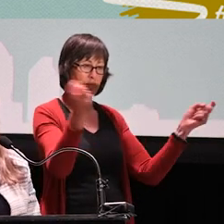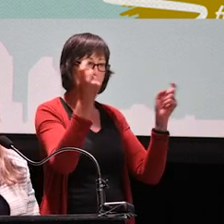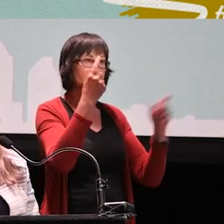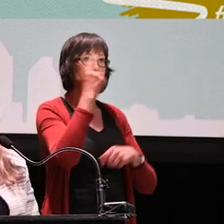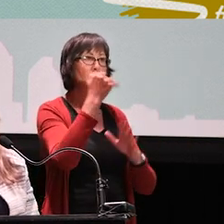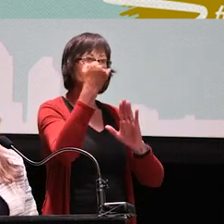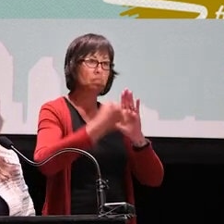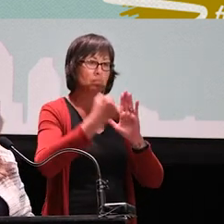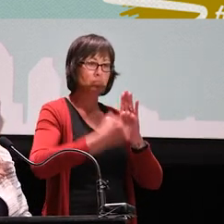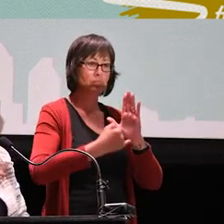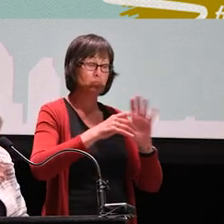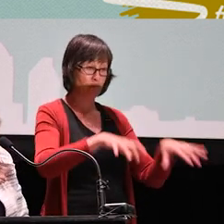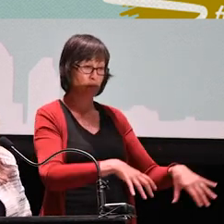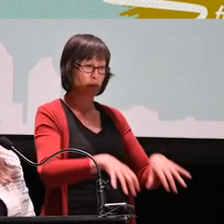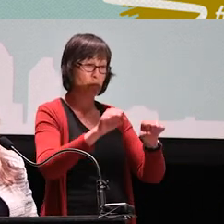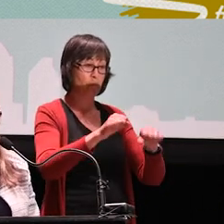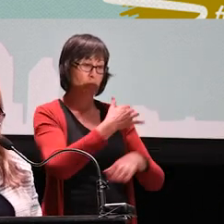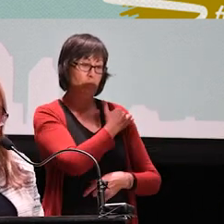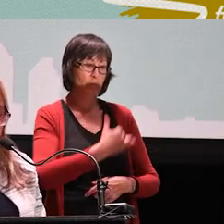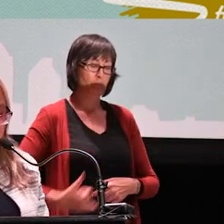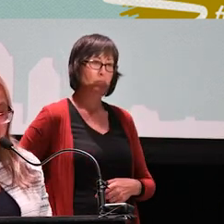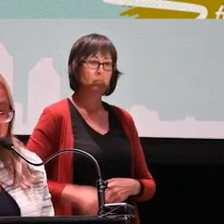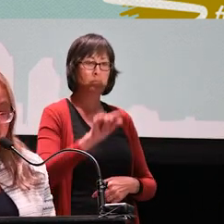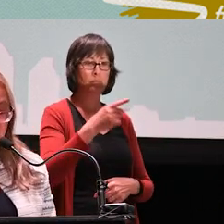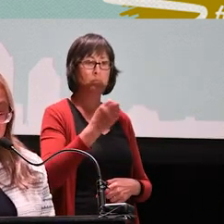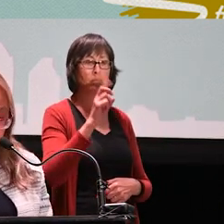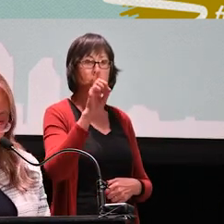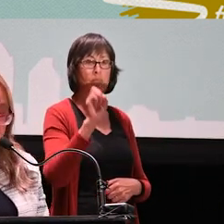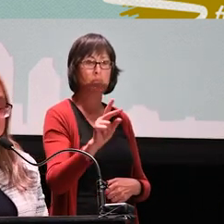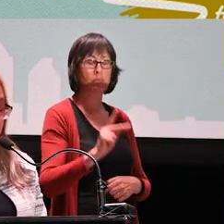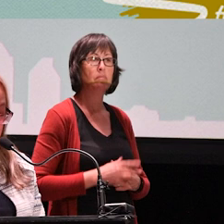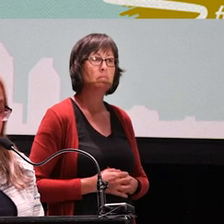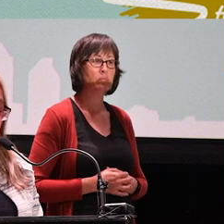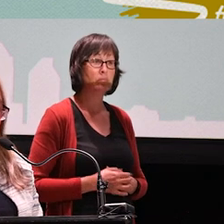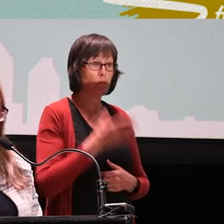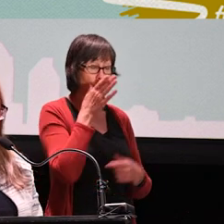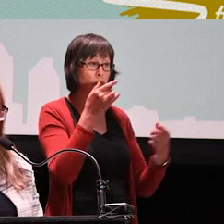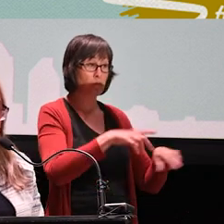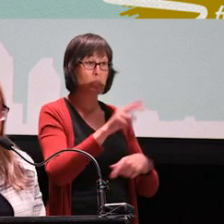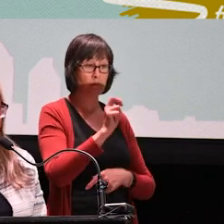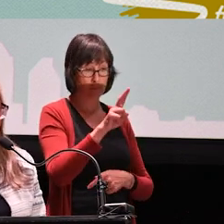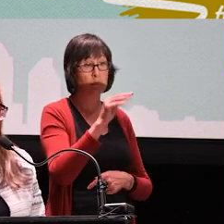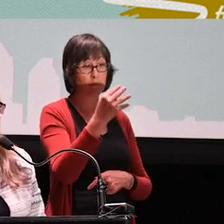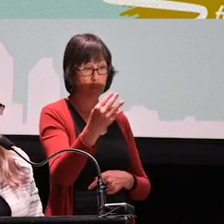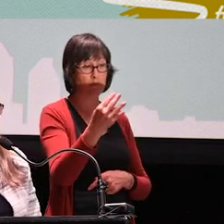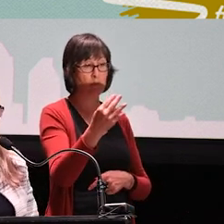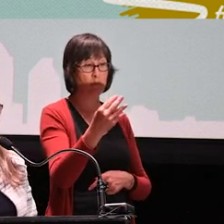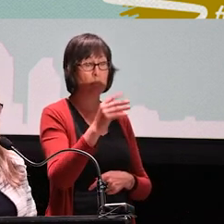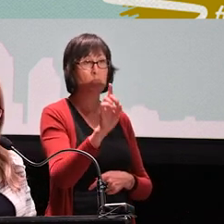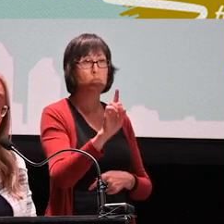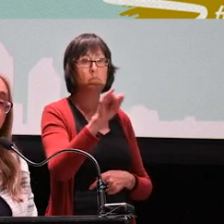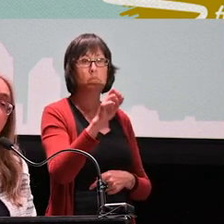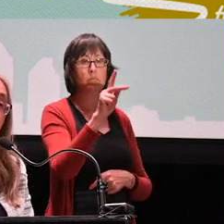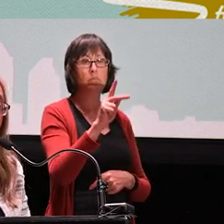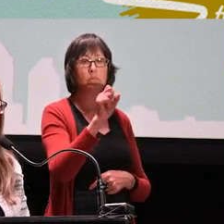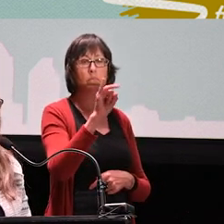for the Arts hosted by Mayor Gondek. Um, it will take place, as I said, on November 4th at the Jack Sayre